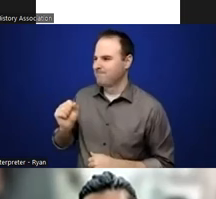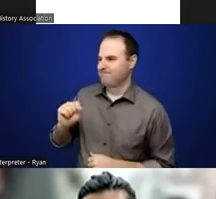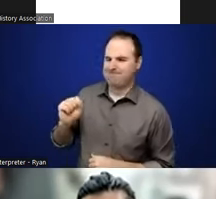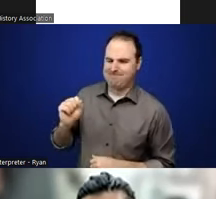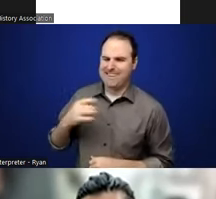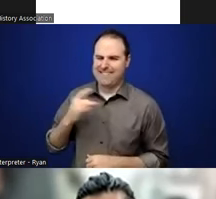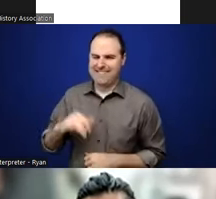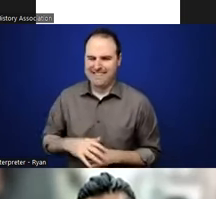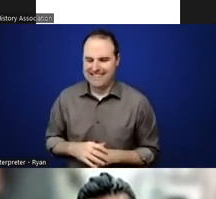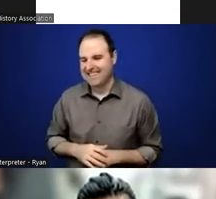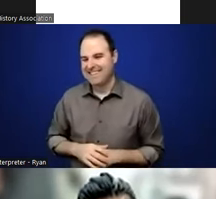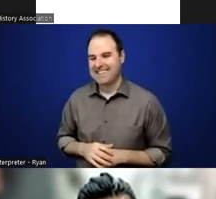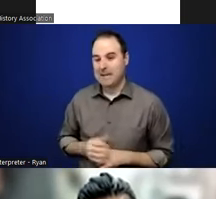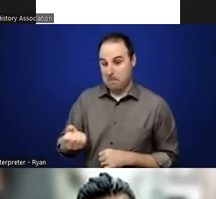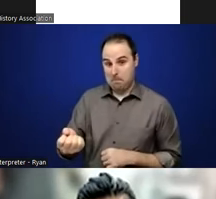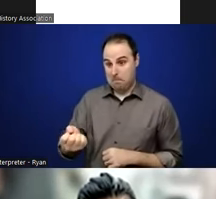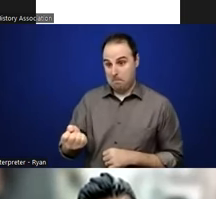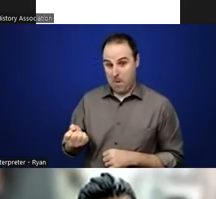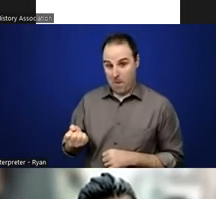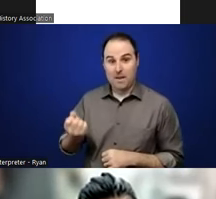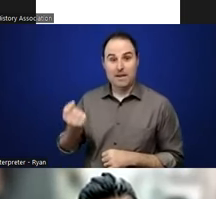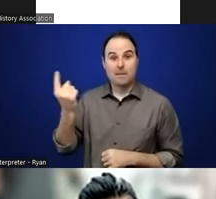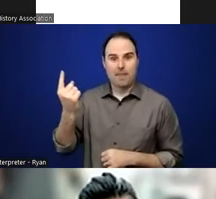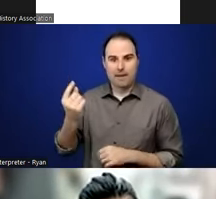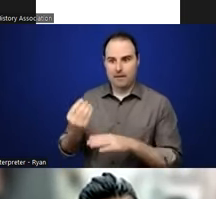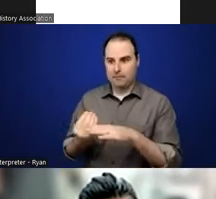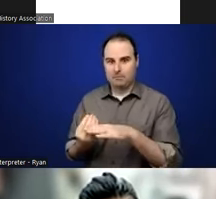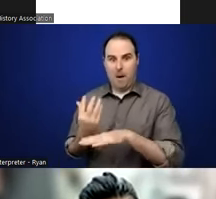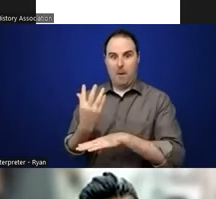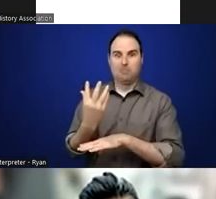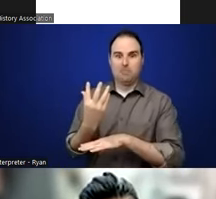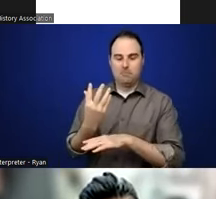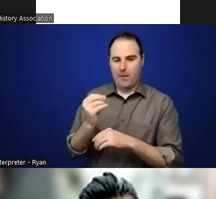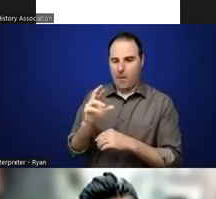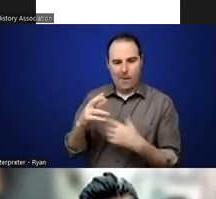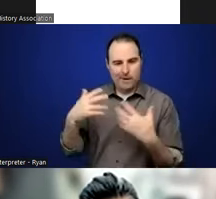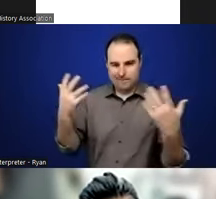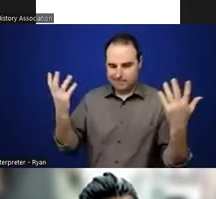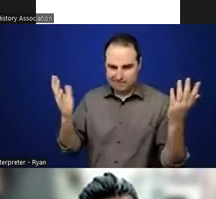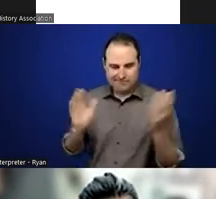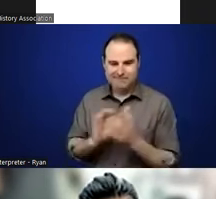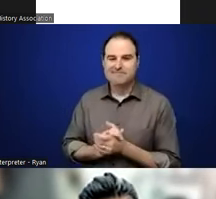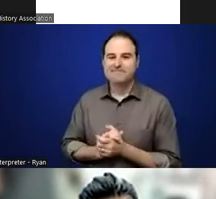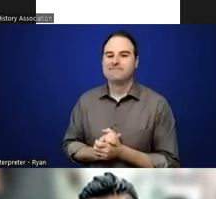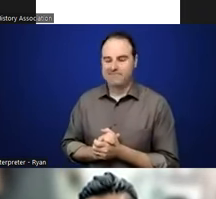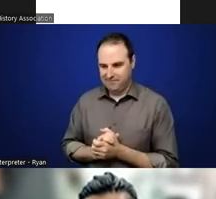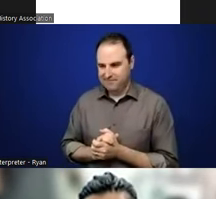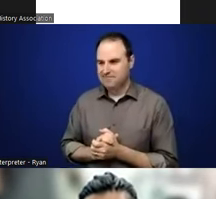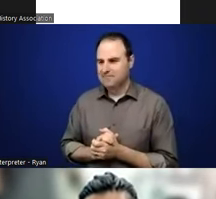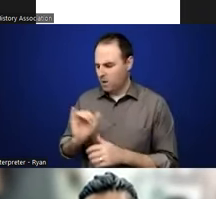yeah, pulling something and then something comes out of there. It makes, you know, and sometimes, um, I've also seen, um,